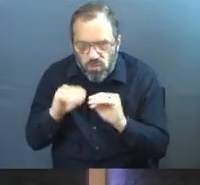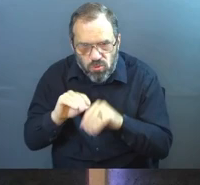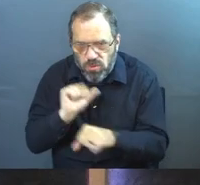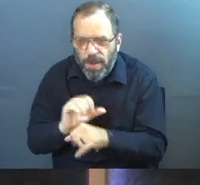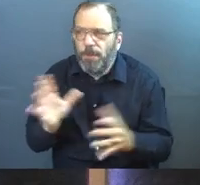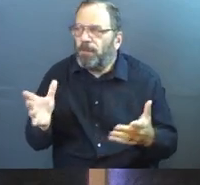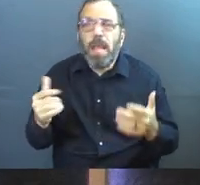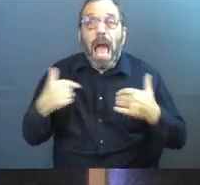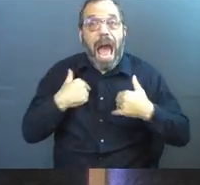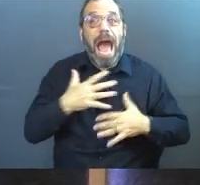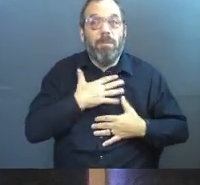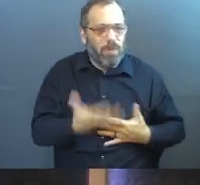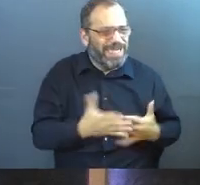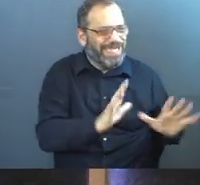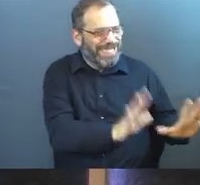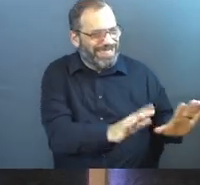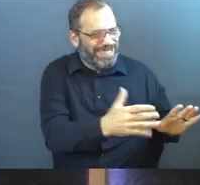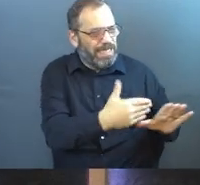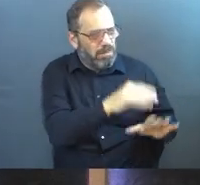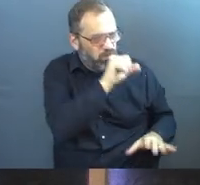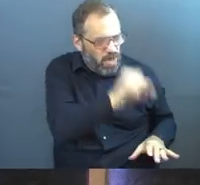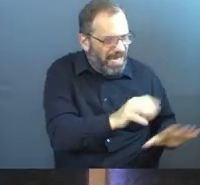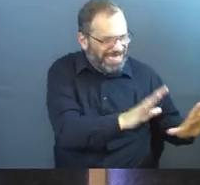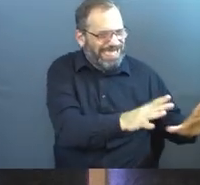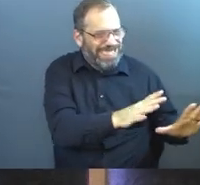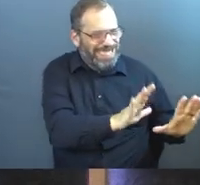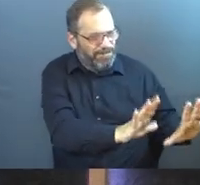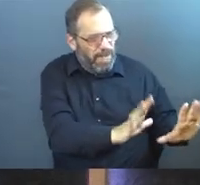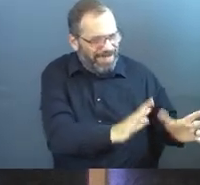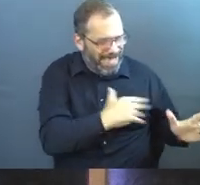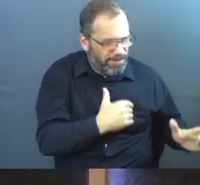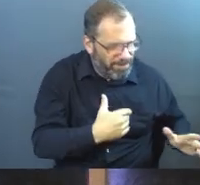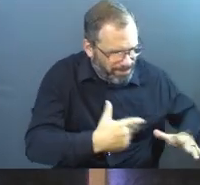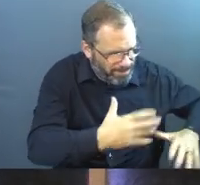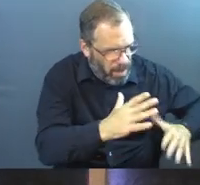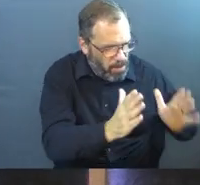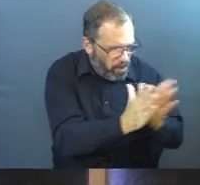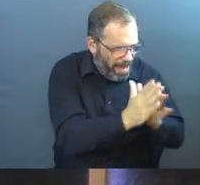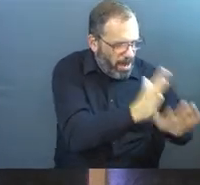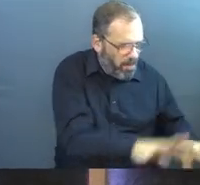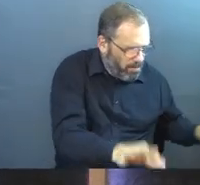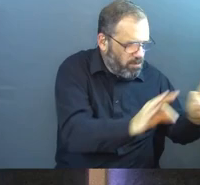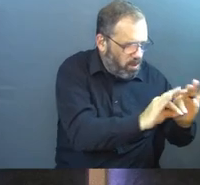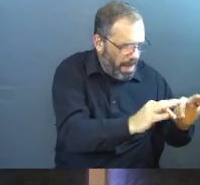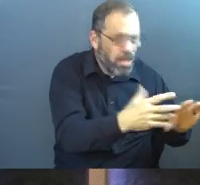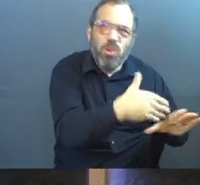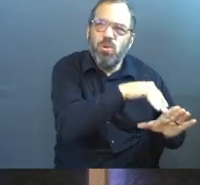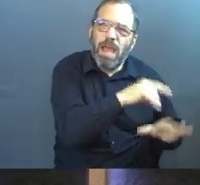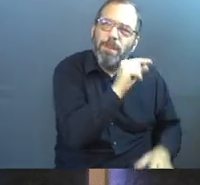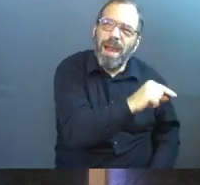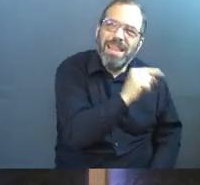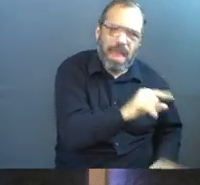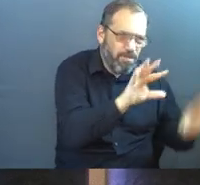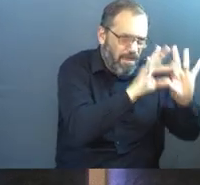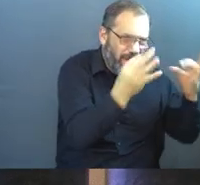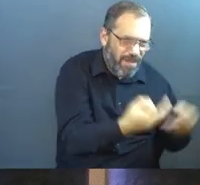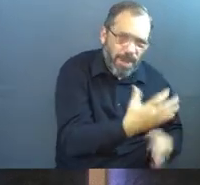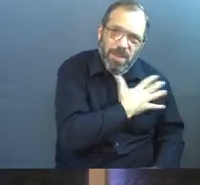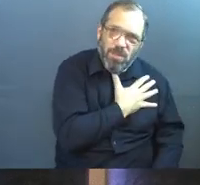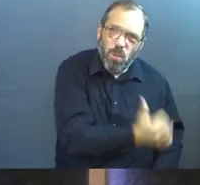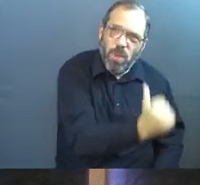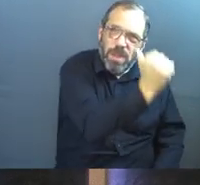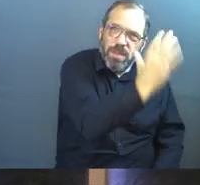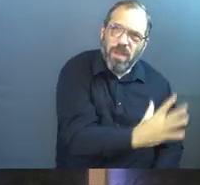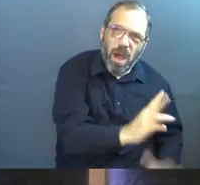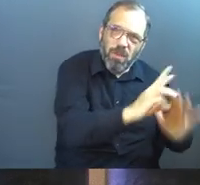It's like, I'm willing to compromise what I love. I'm willing to compromise what I say are my priorities. I'm willing to compromise the way and the will of